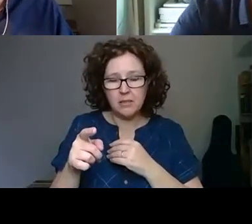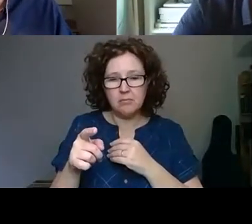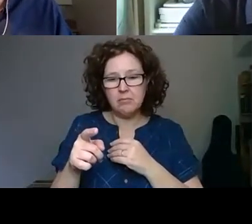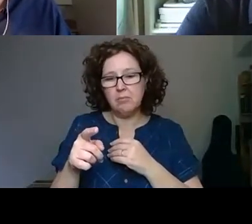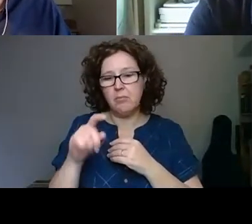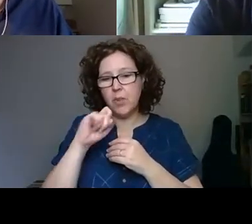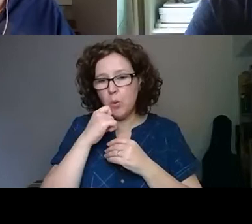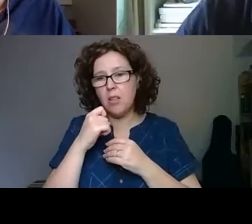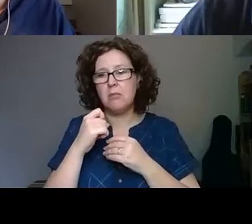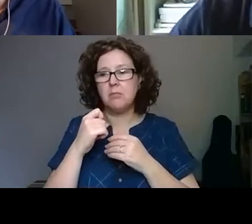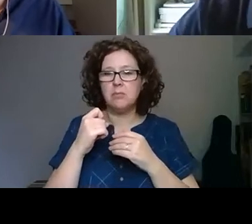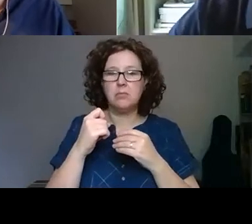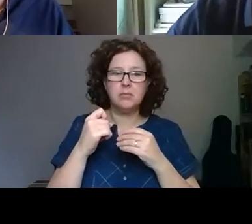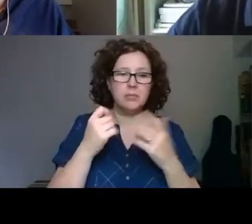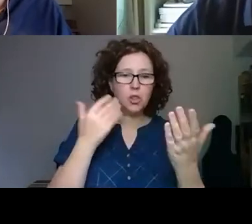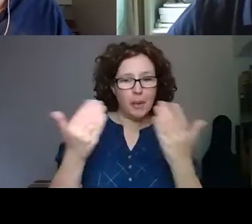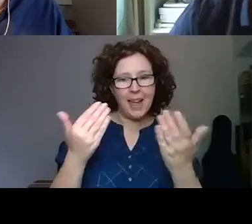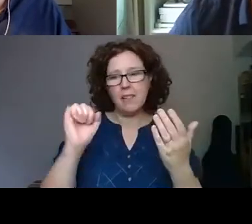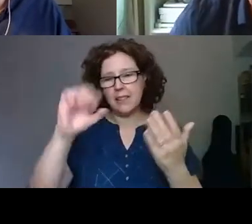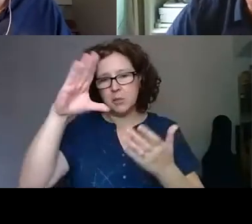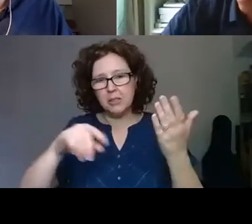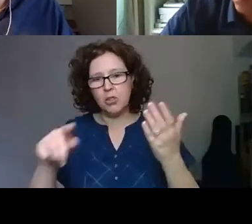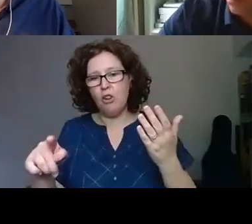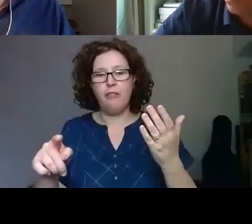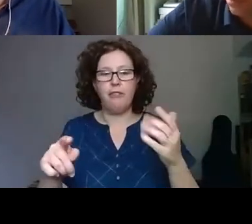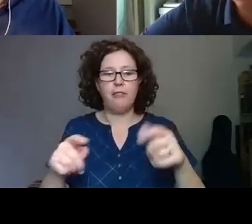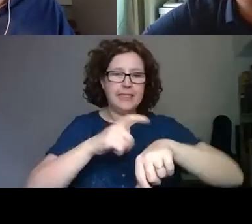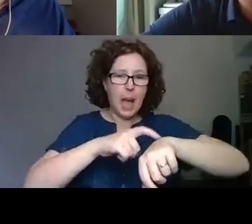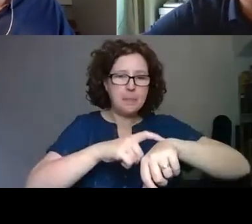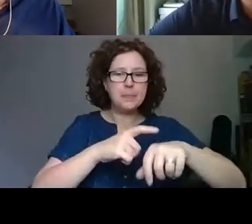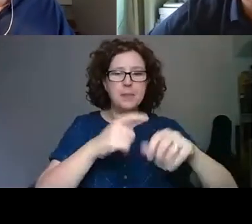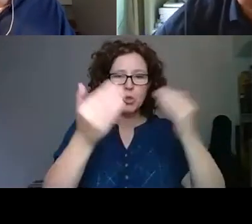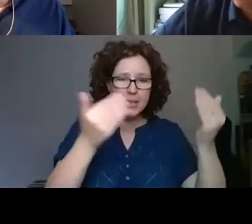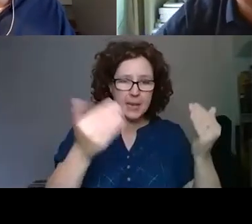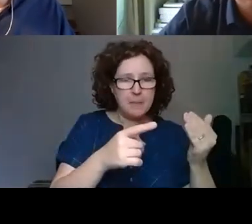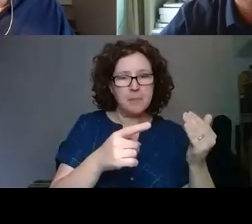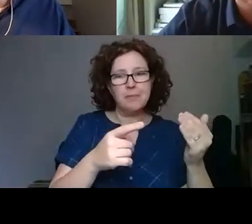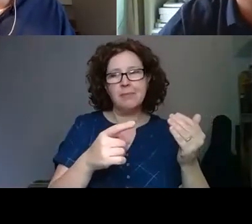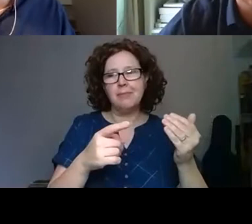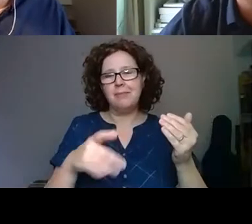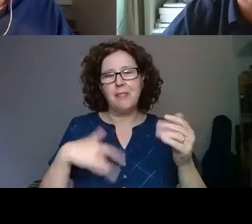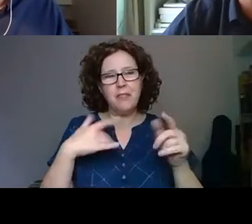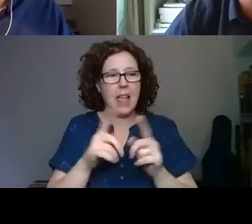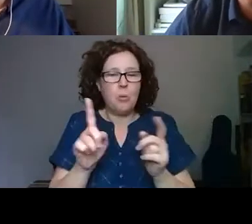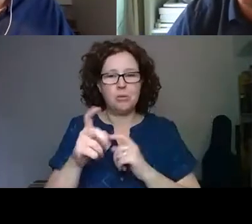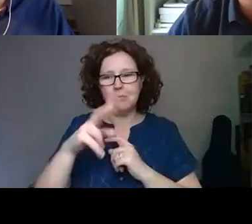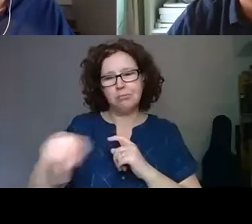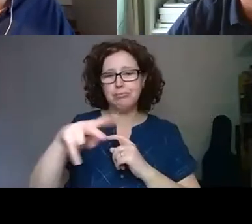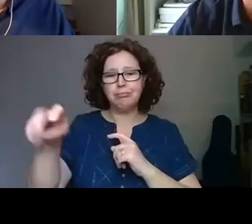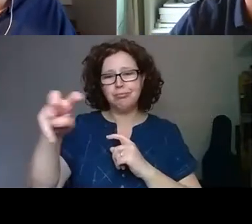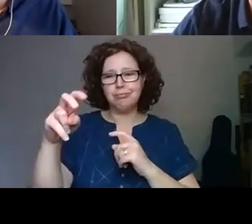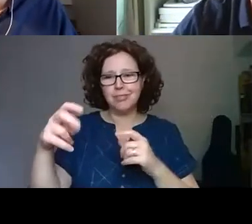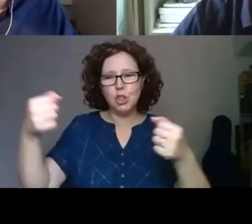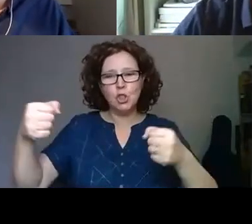Times Museums exhibition with maybe walking around a shopping mall or watching a blockbuster